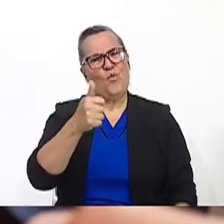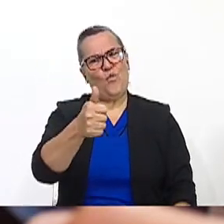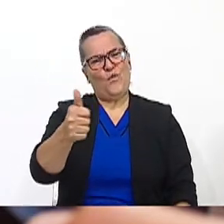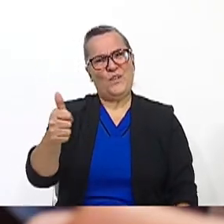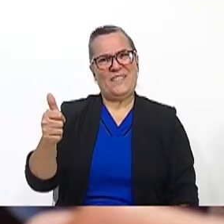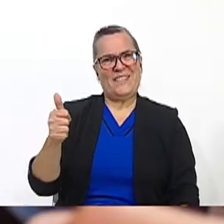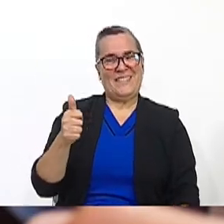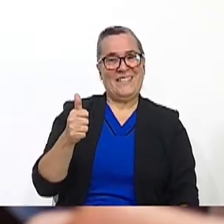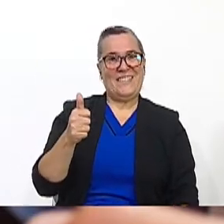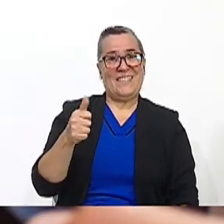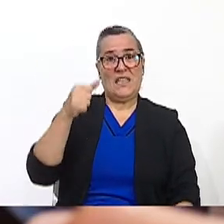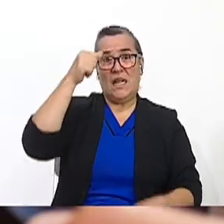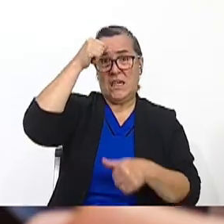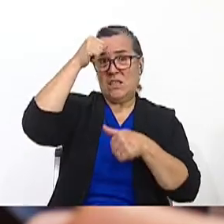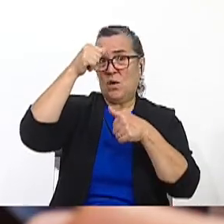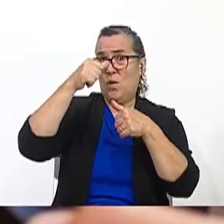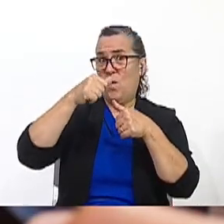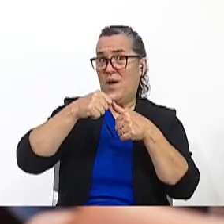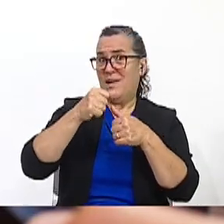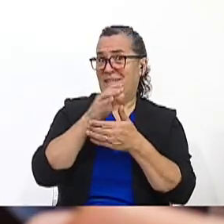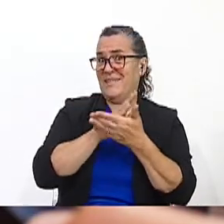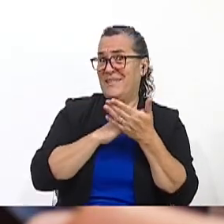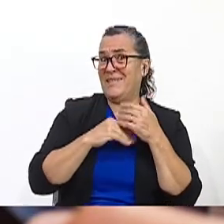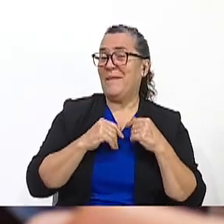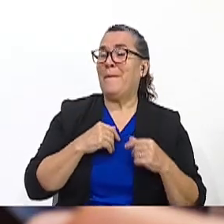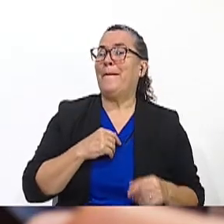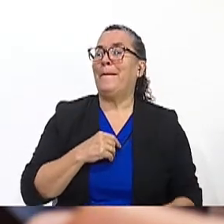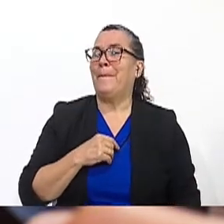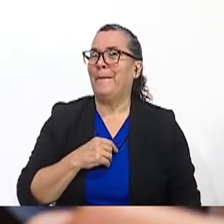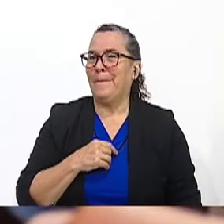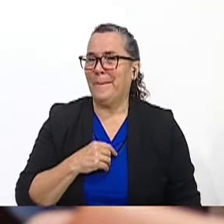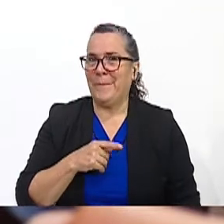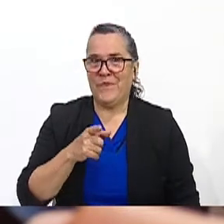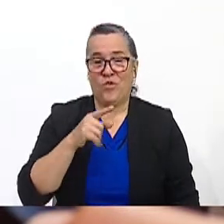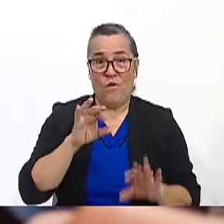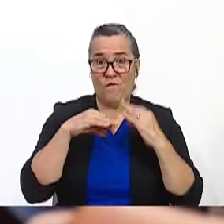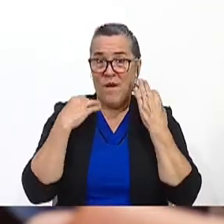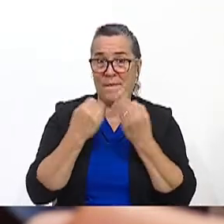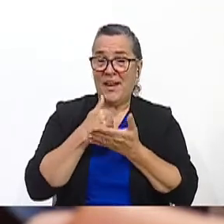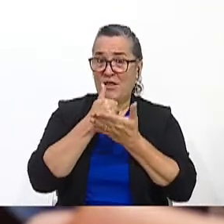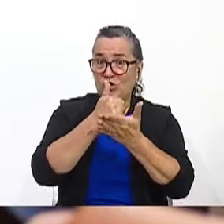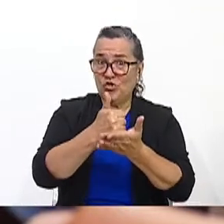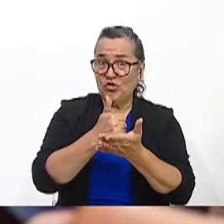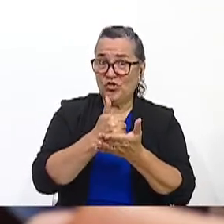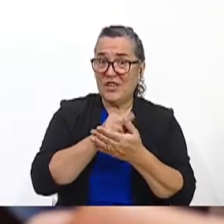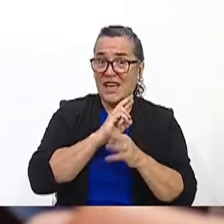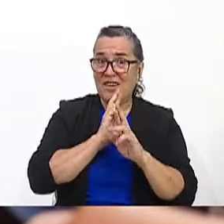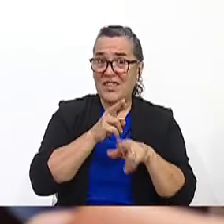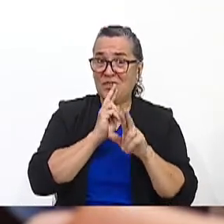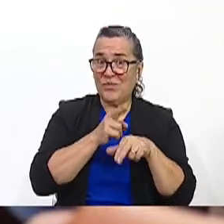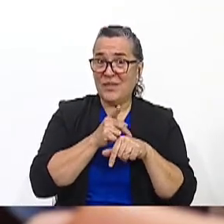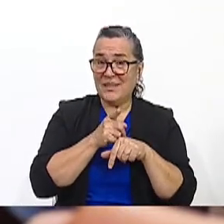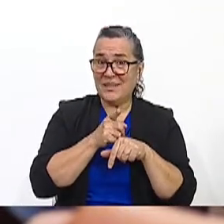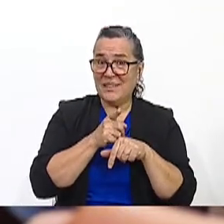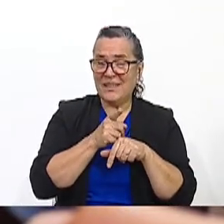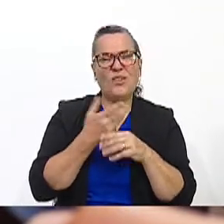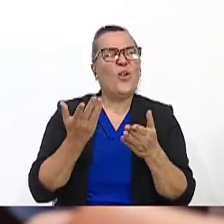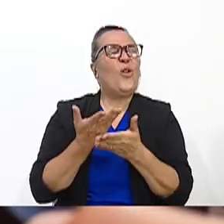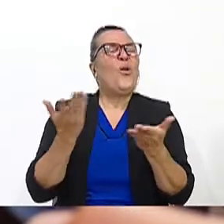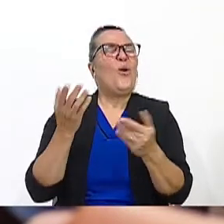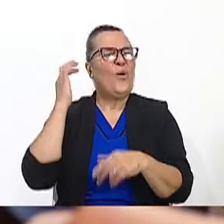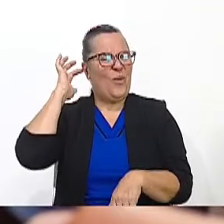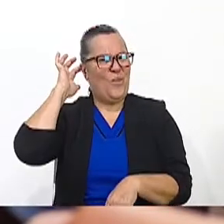Did it remind you of something? Did your family help you to get the answers? How was it?